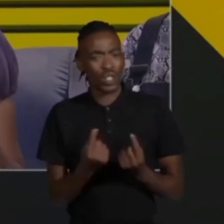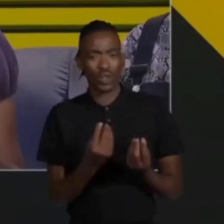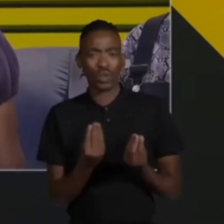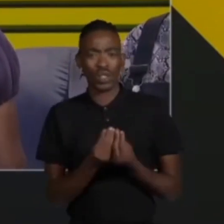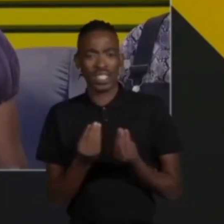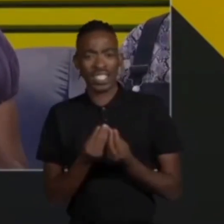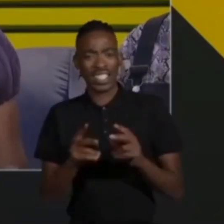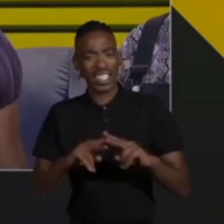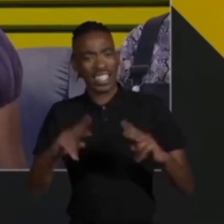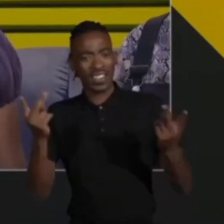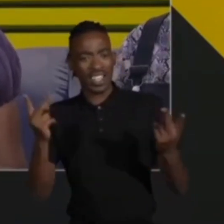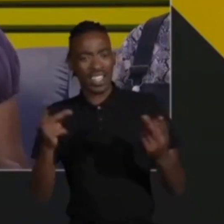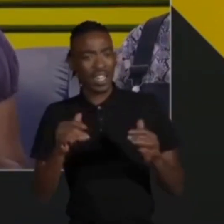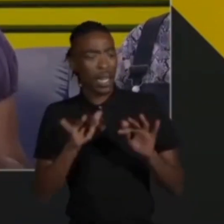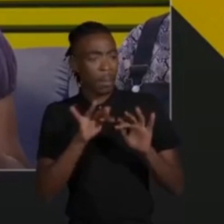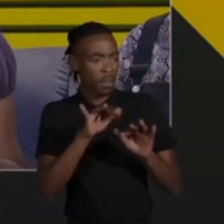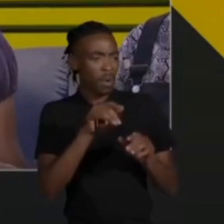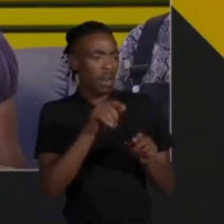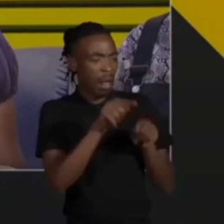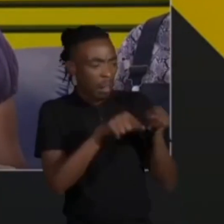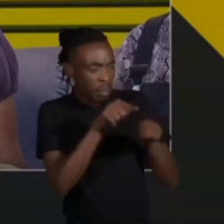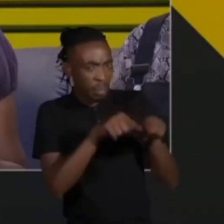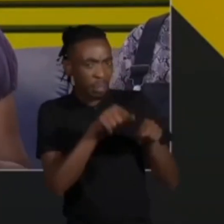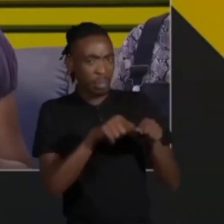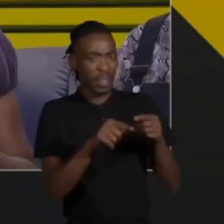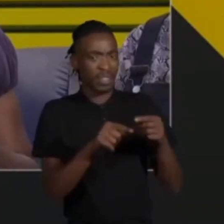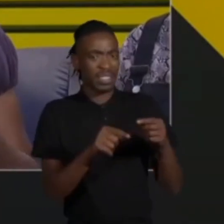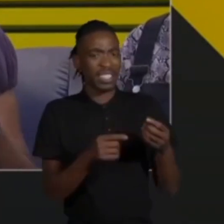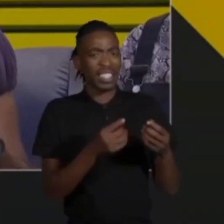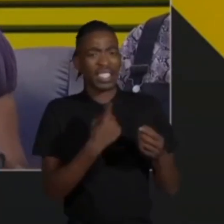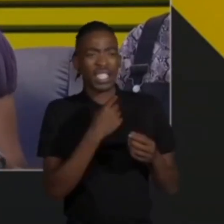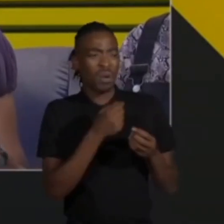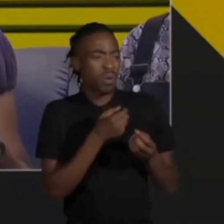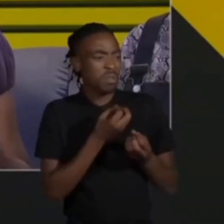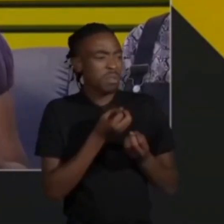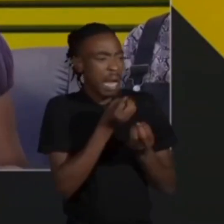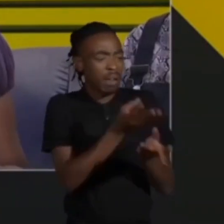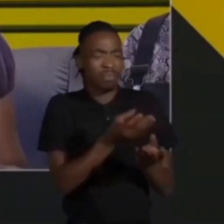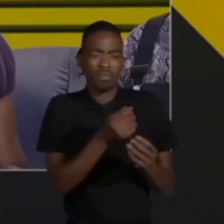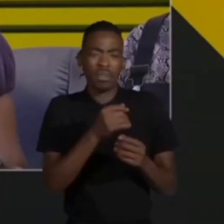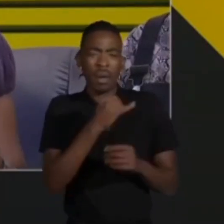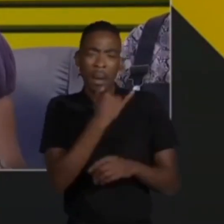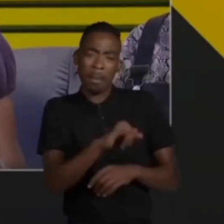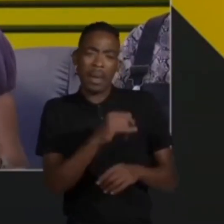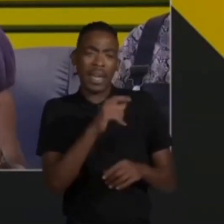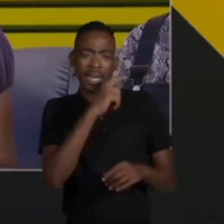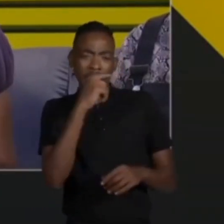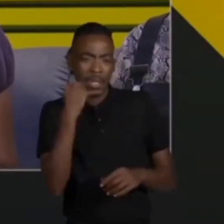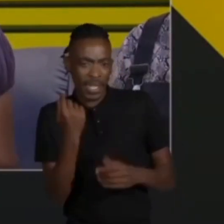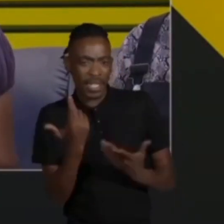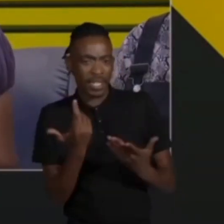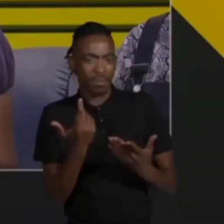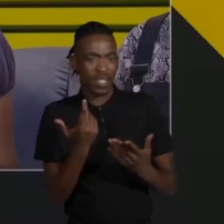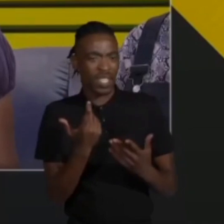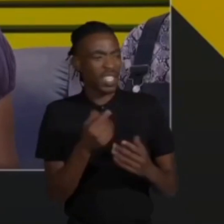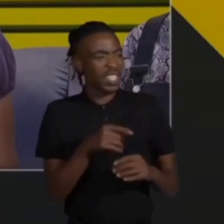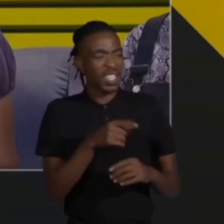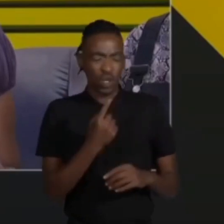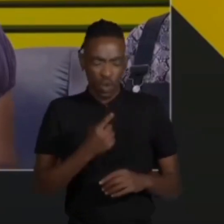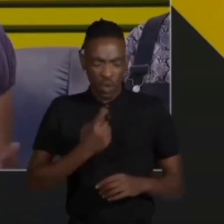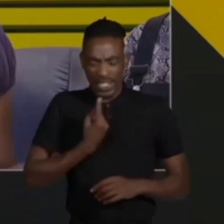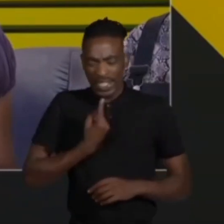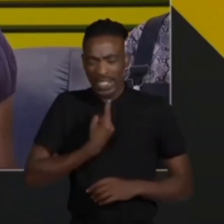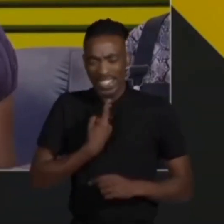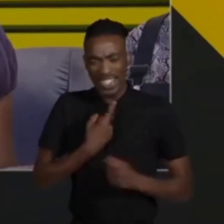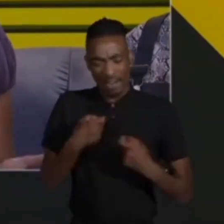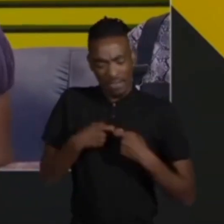us are labeled and termed as rebellious because we are trying to explore and to find who am i as abigail who